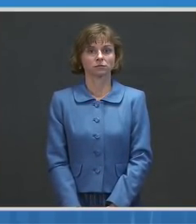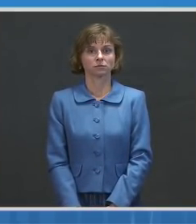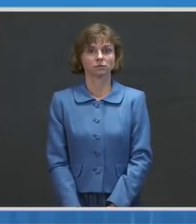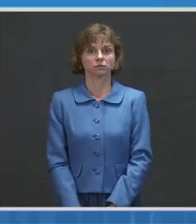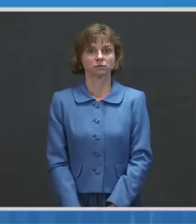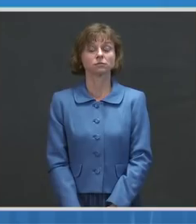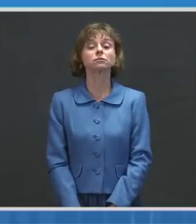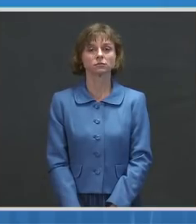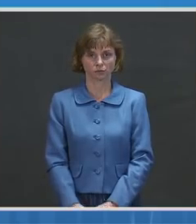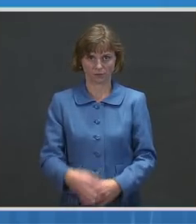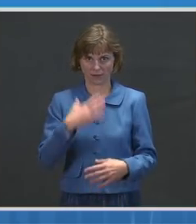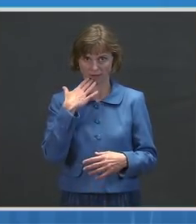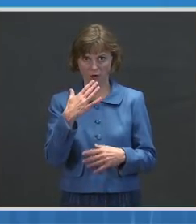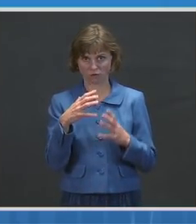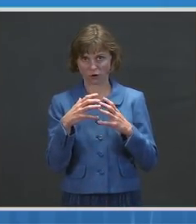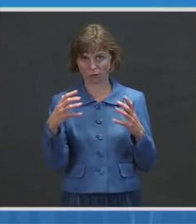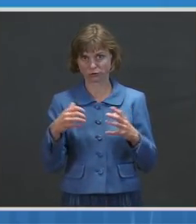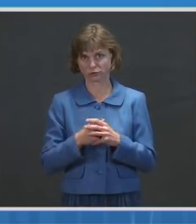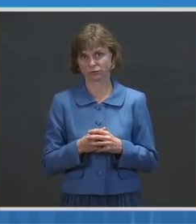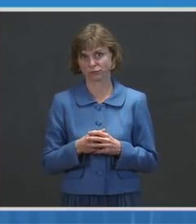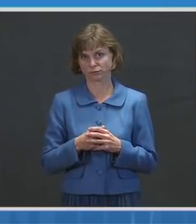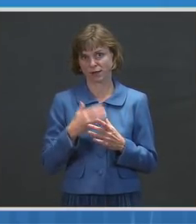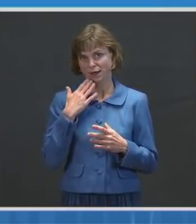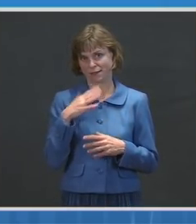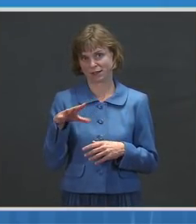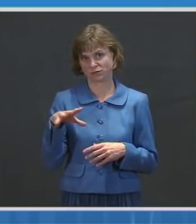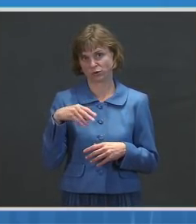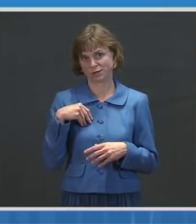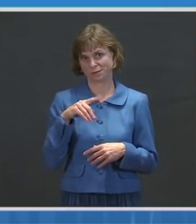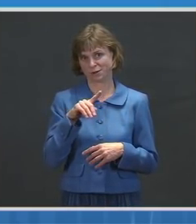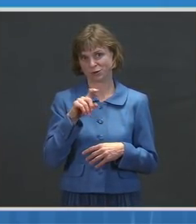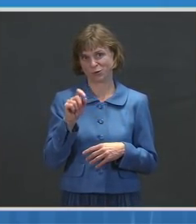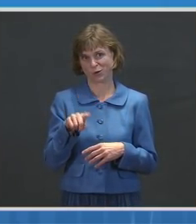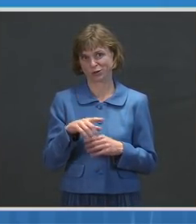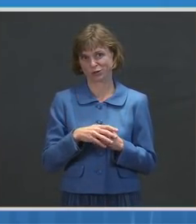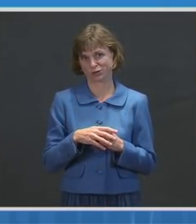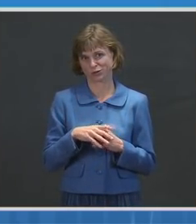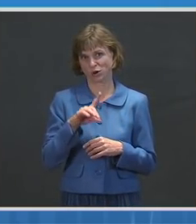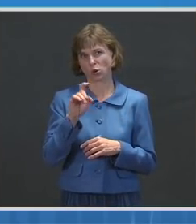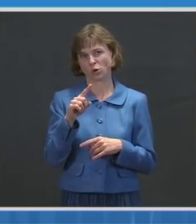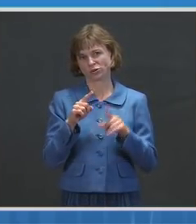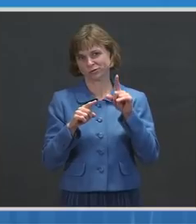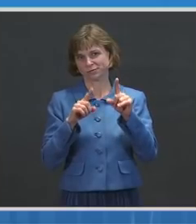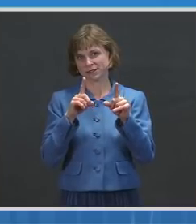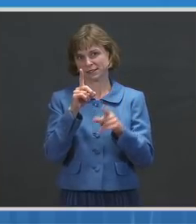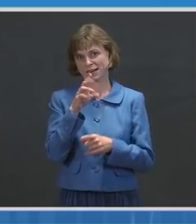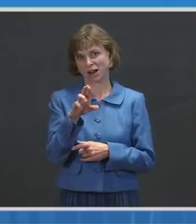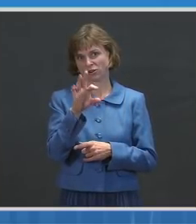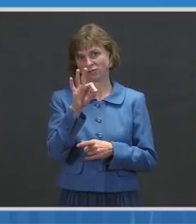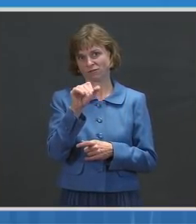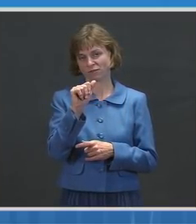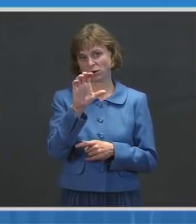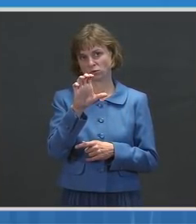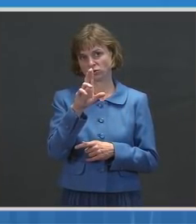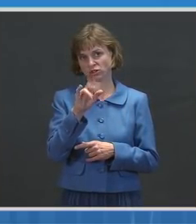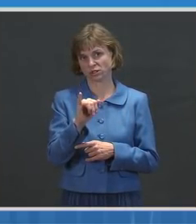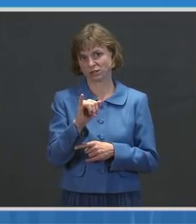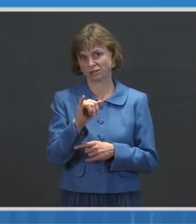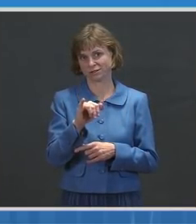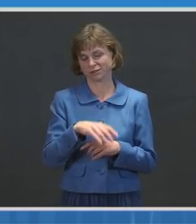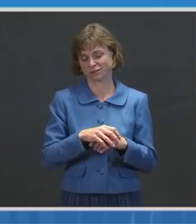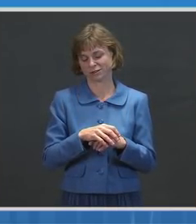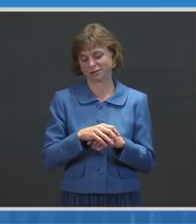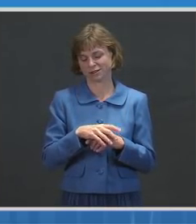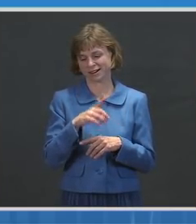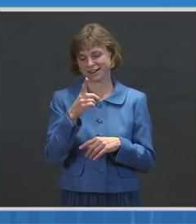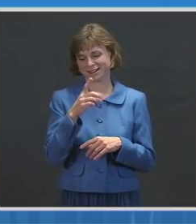Thank you very much. And thanks for taking the question. This question is for Dr. Fauci. Dr. Fauci, we are talking about